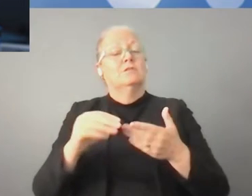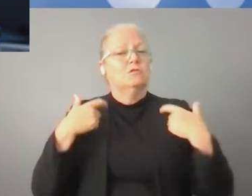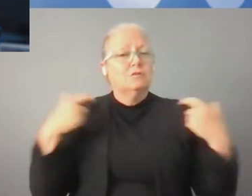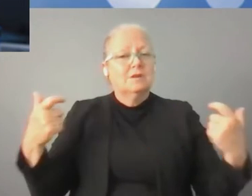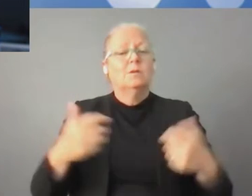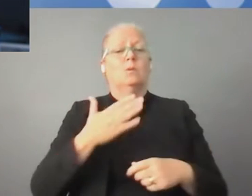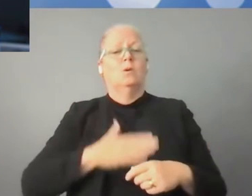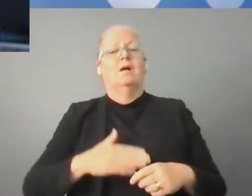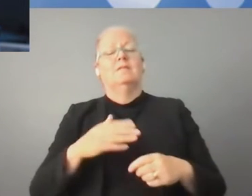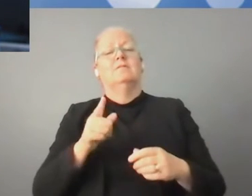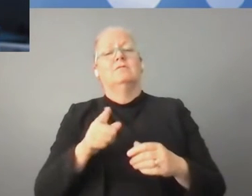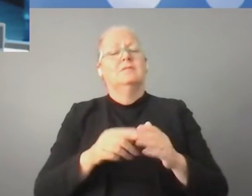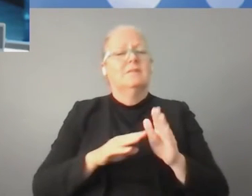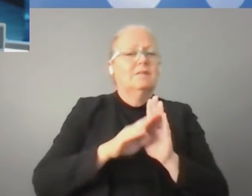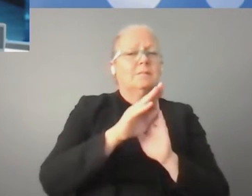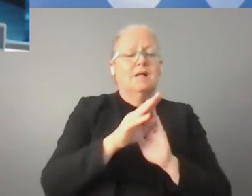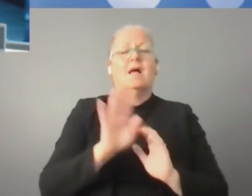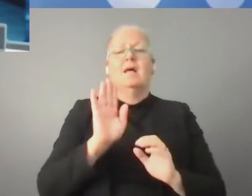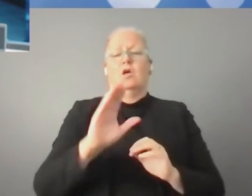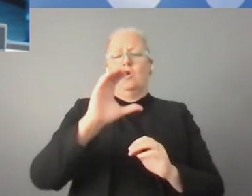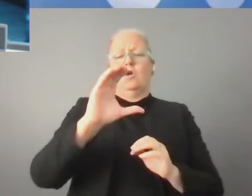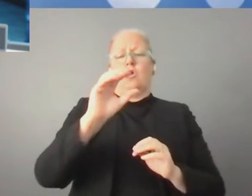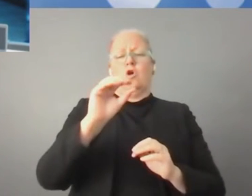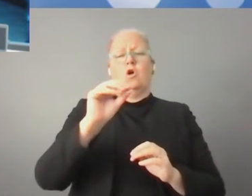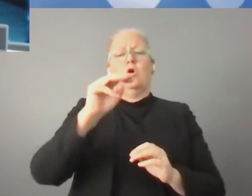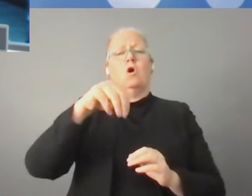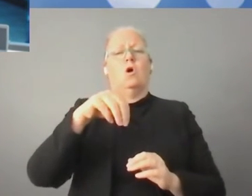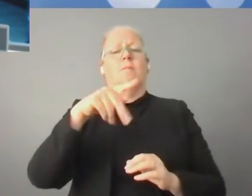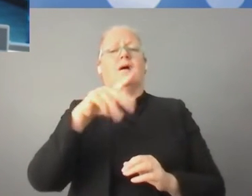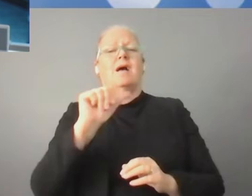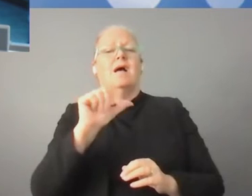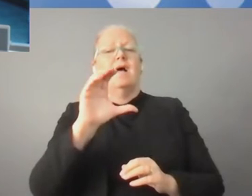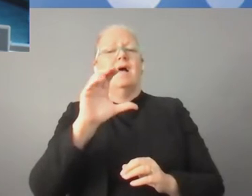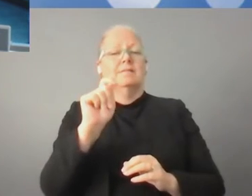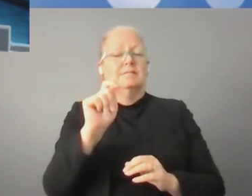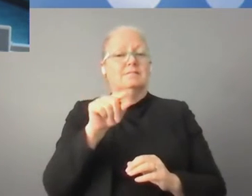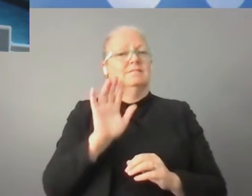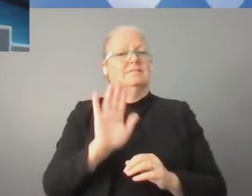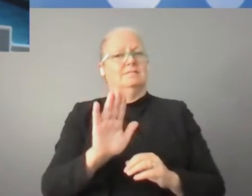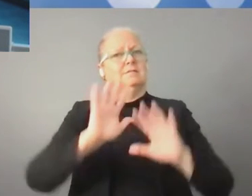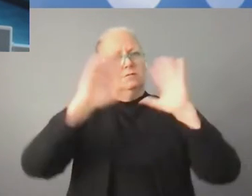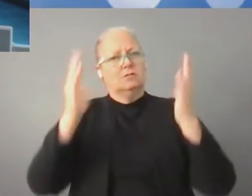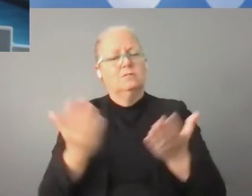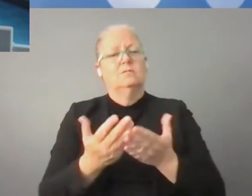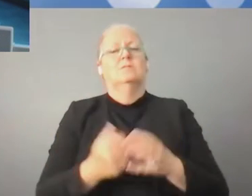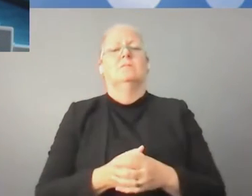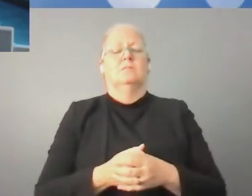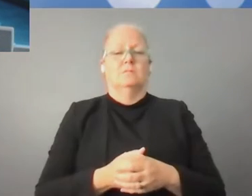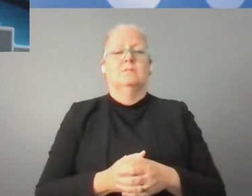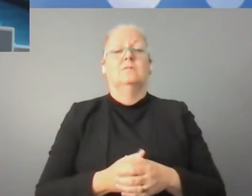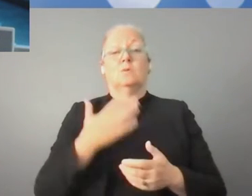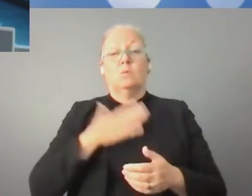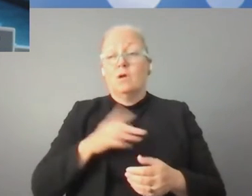global digital compact. Russia is open to dialogue with all interested states,